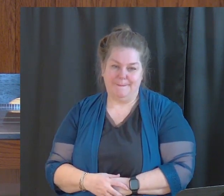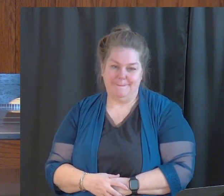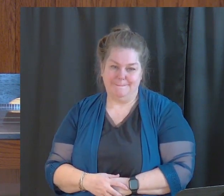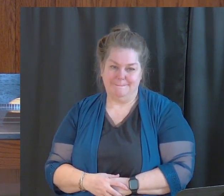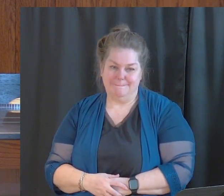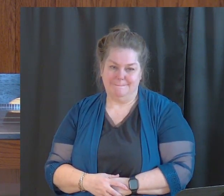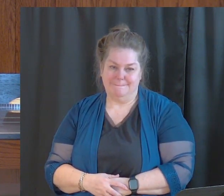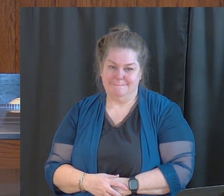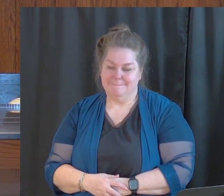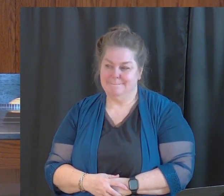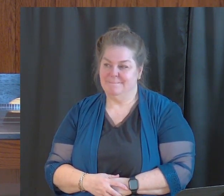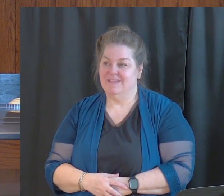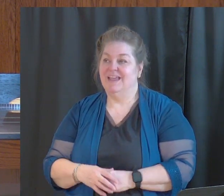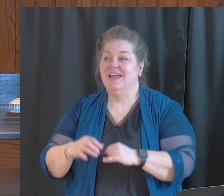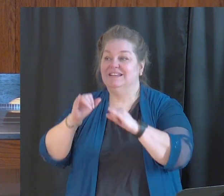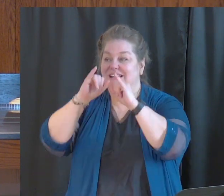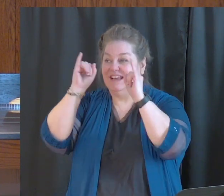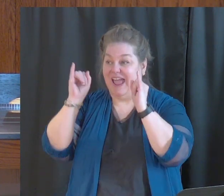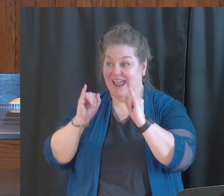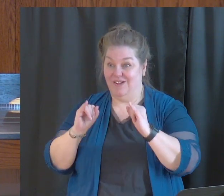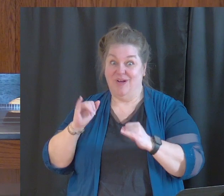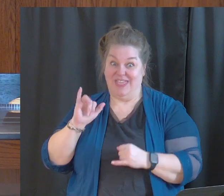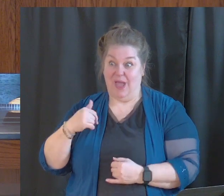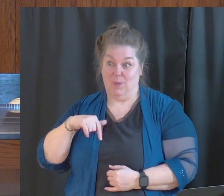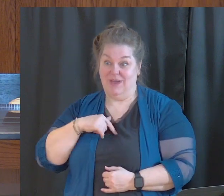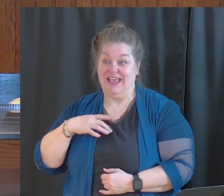It's an idol that we like.